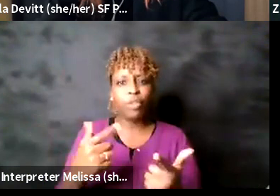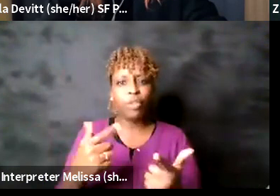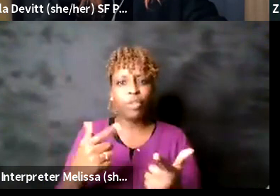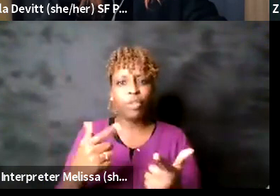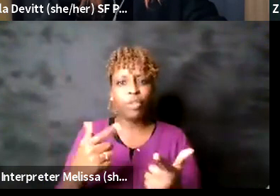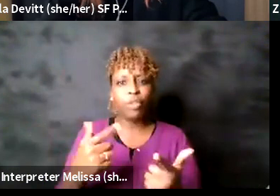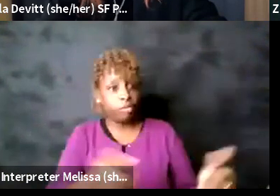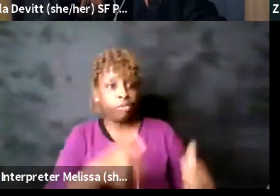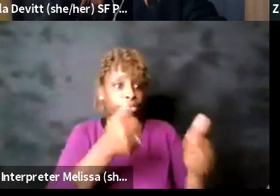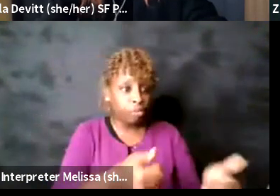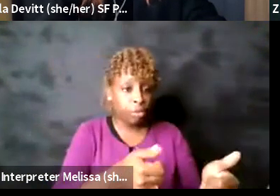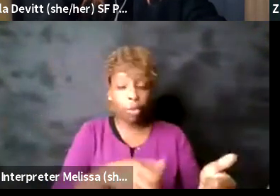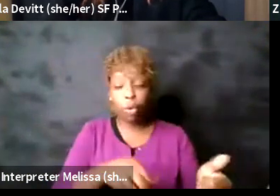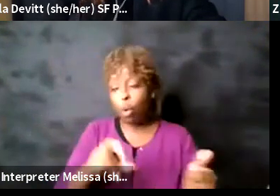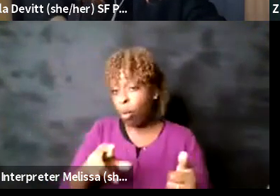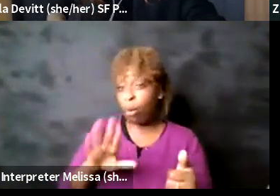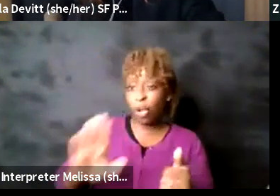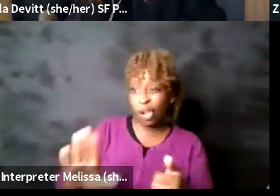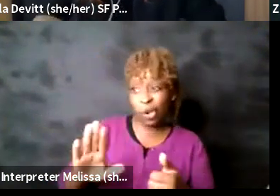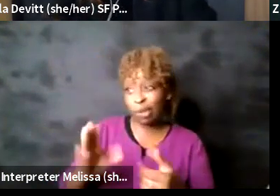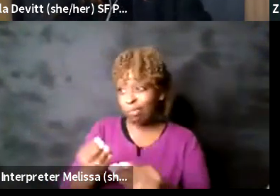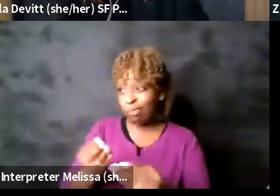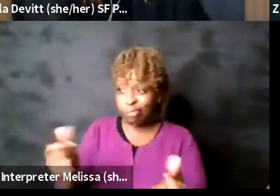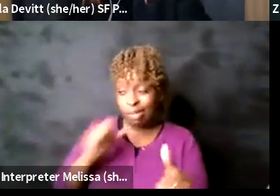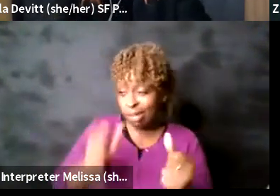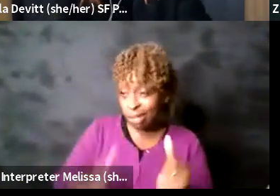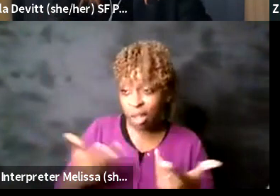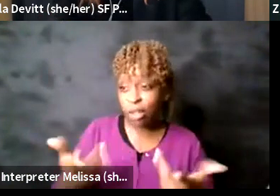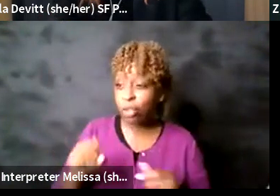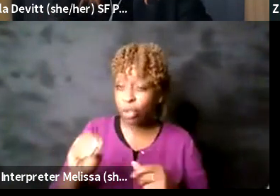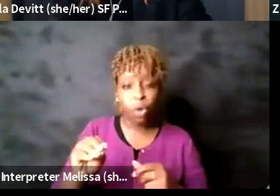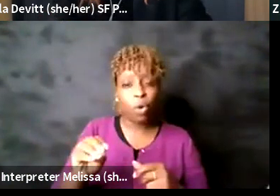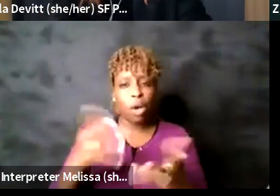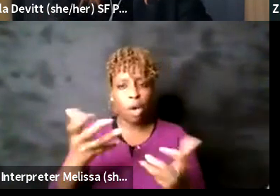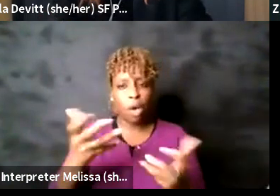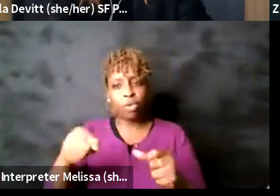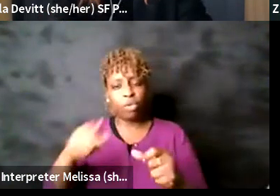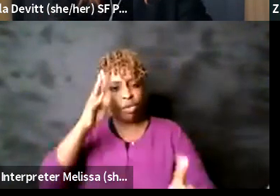invite you to come up with your own ideas maybe you're not implementing them but things you would be really about